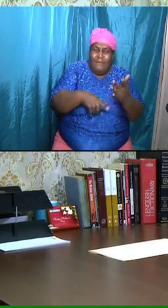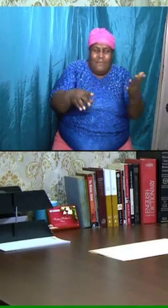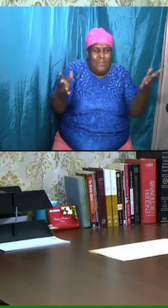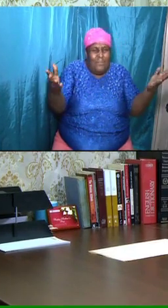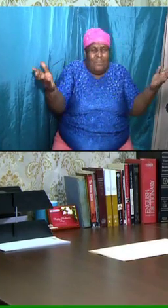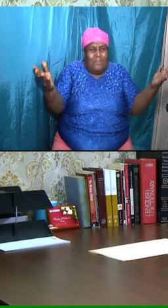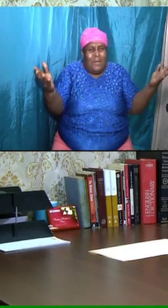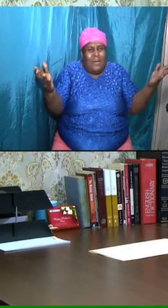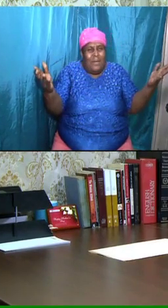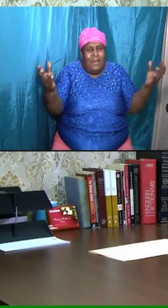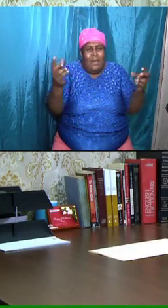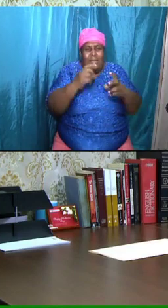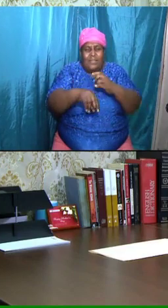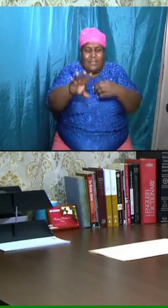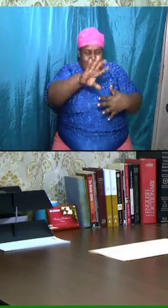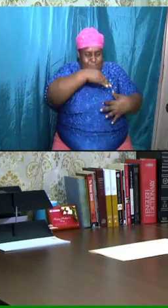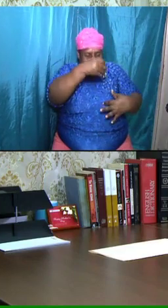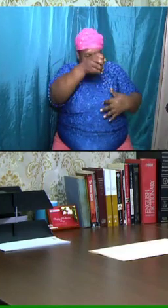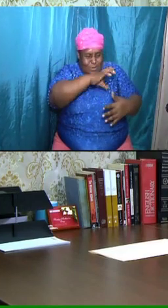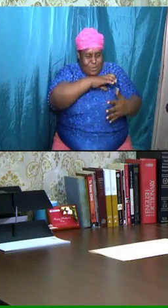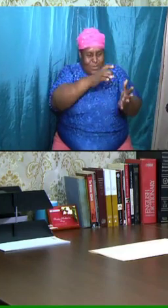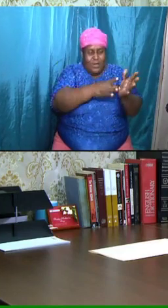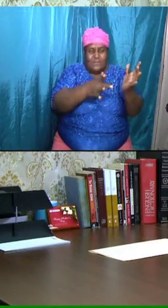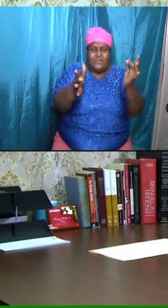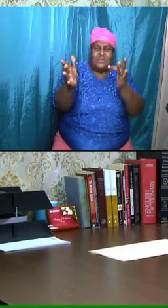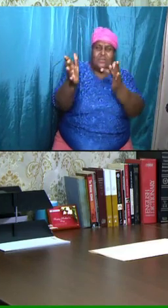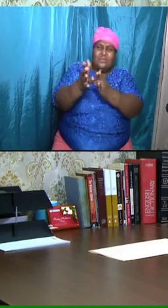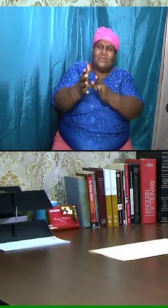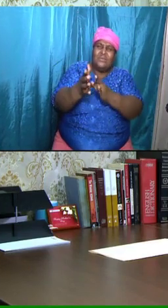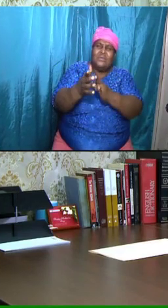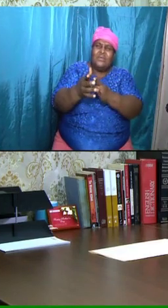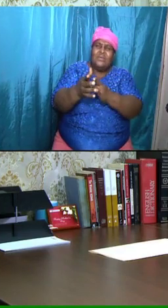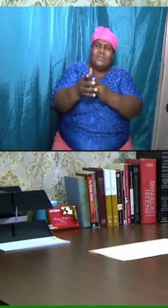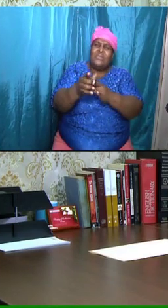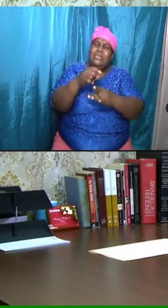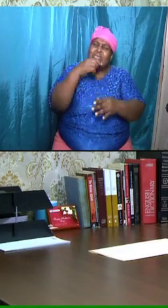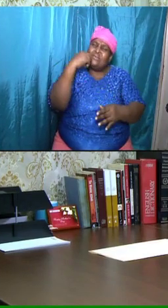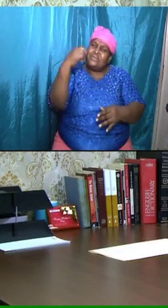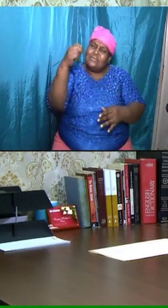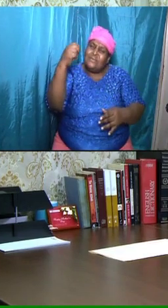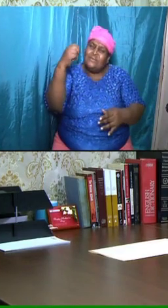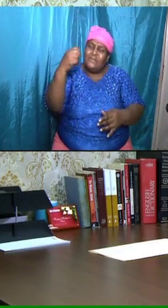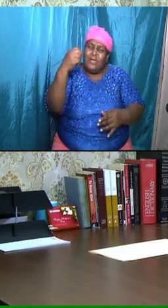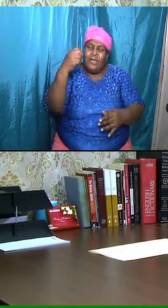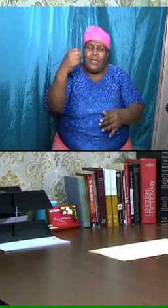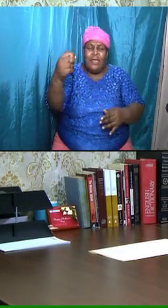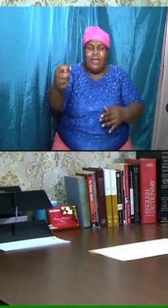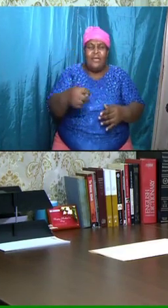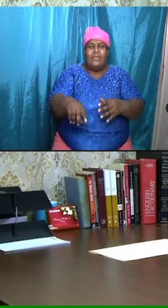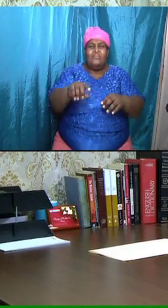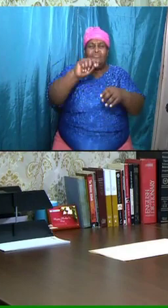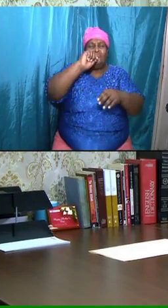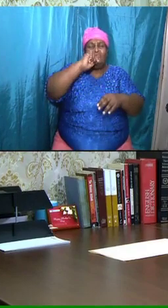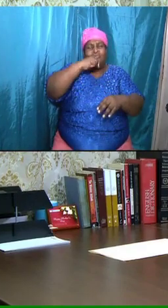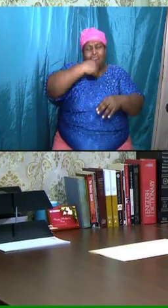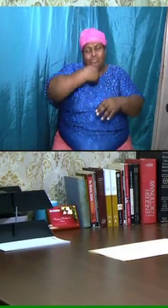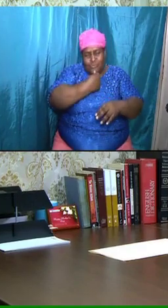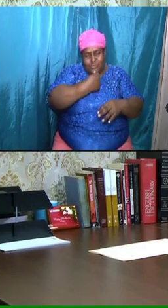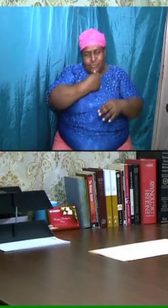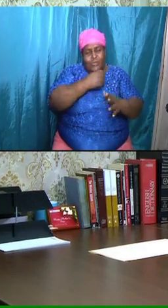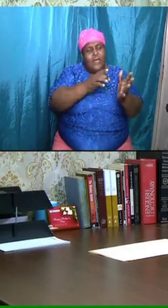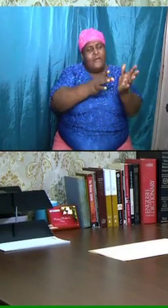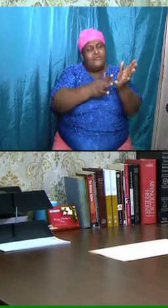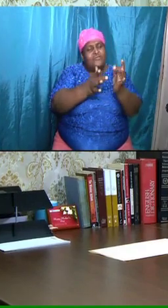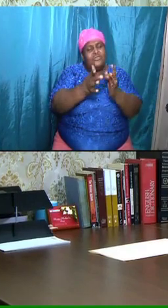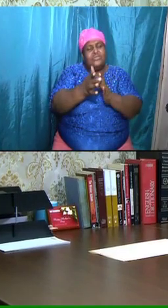Christ which was in them did signify when it testified beforehand the sufferings of Christ and the